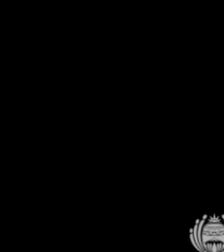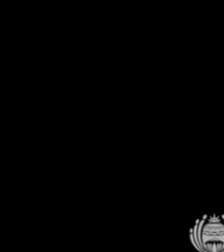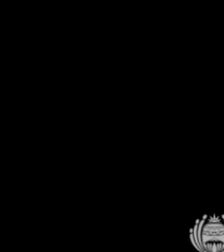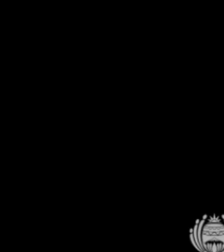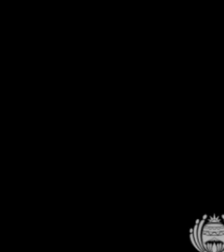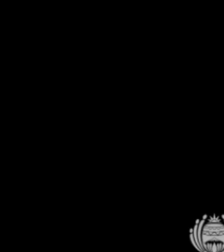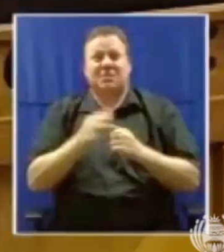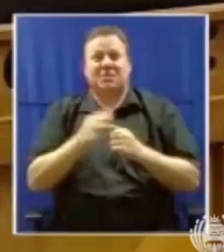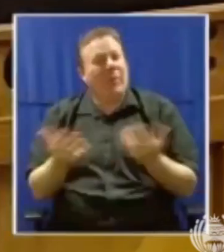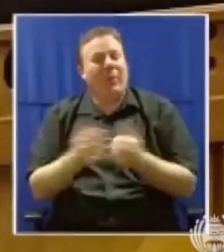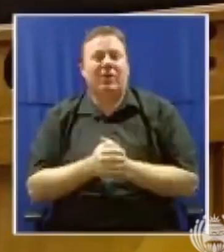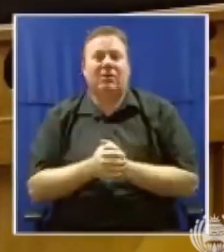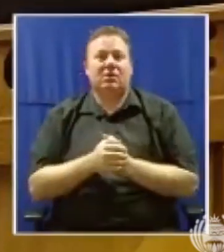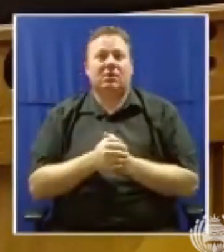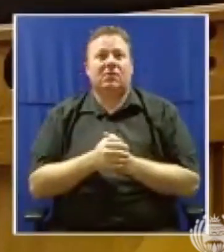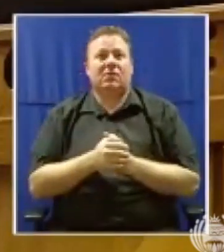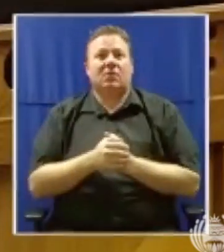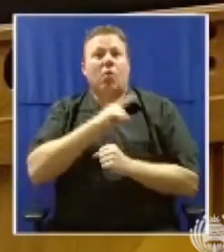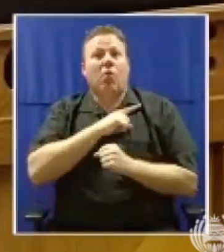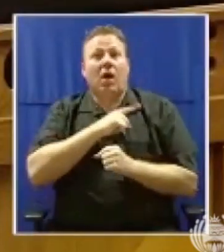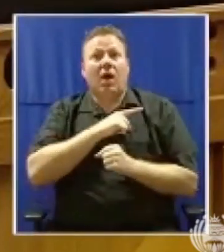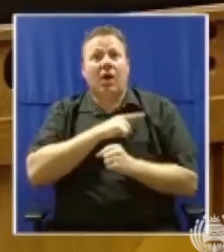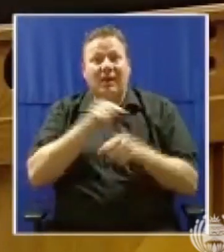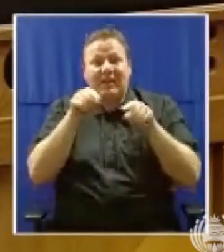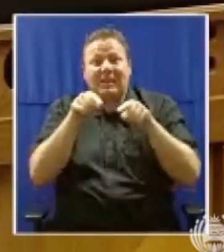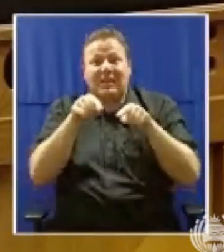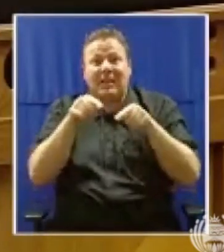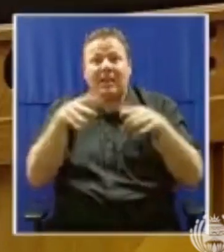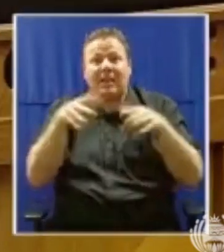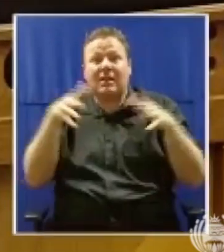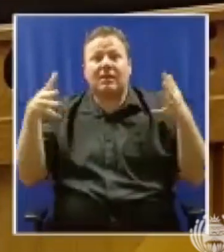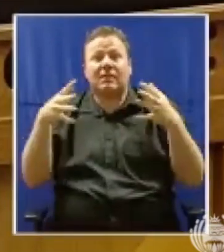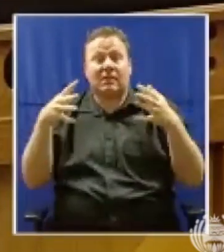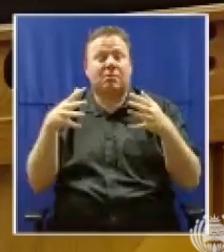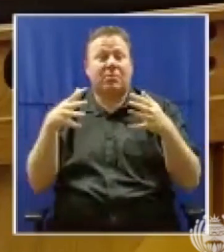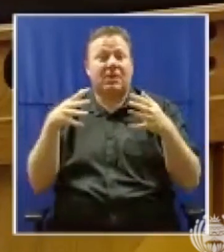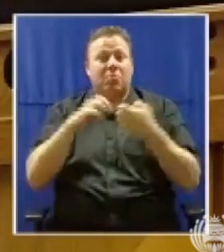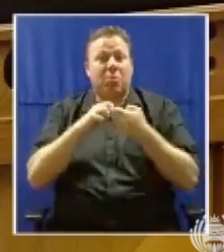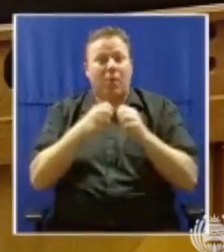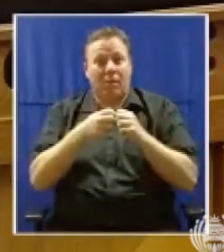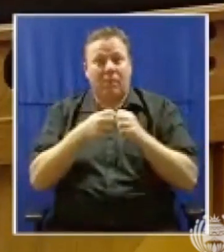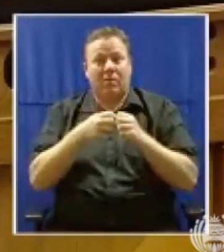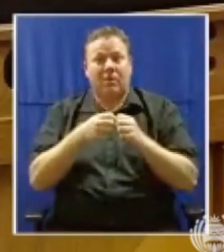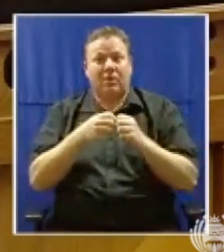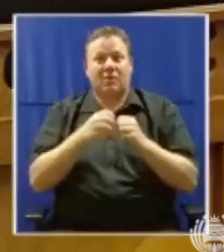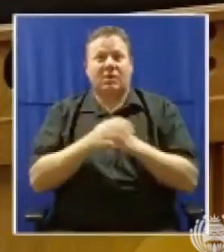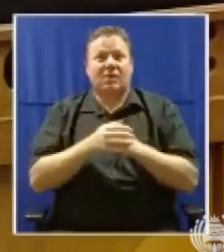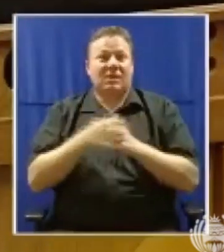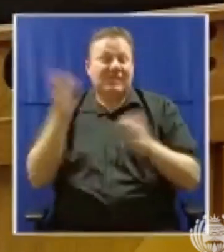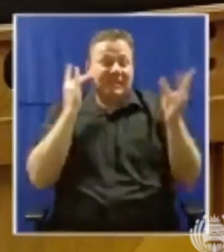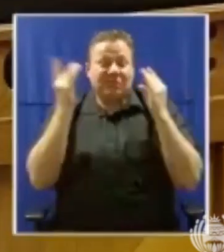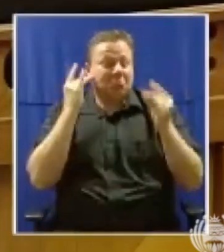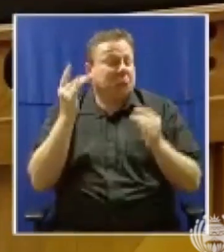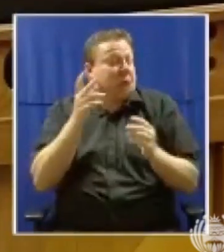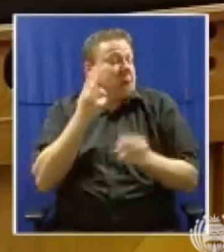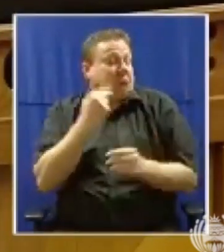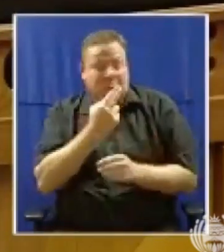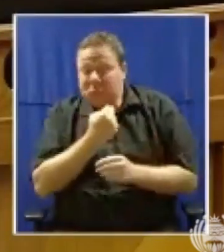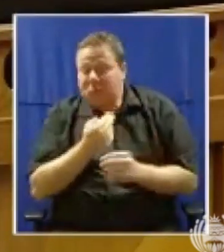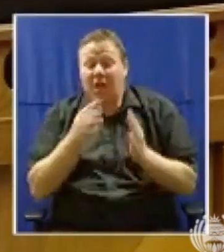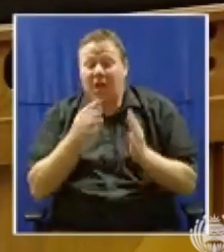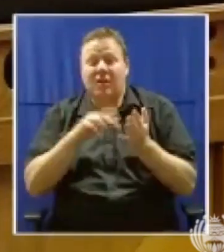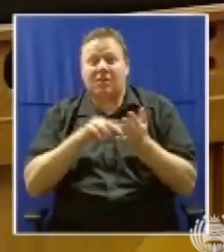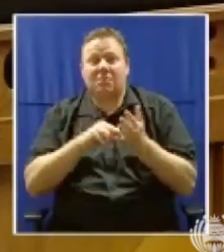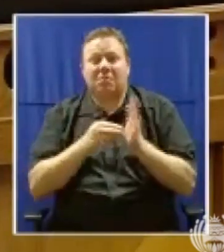Because of that, because of course, that is the big lacuna from last Thursday's speech. A very nice sounding plan, as some have called it a